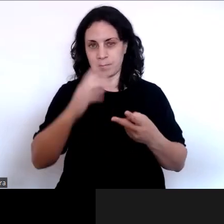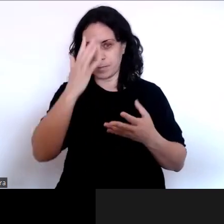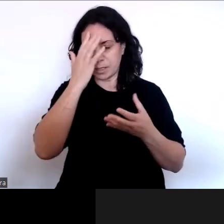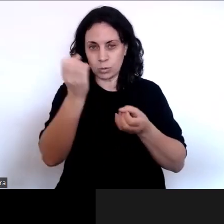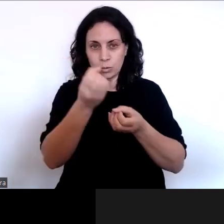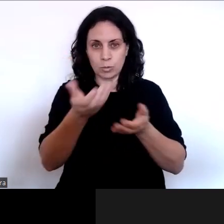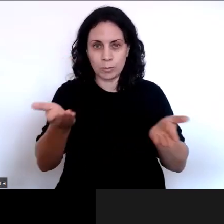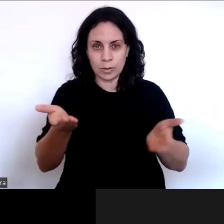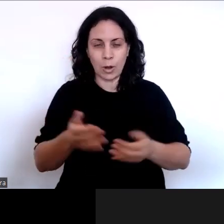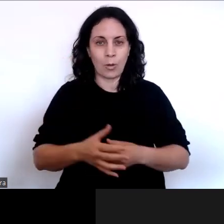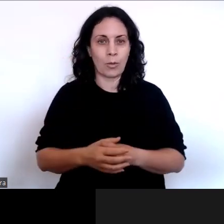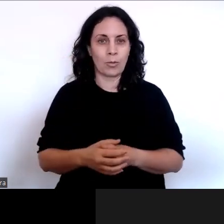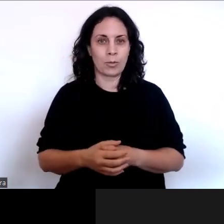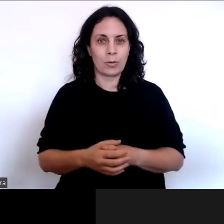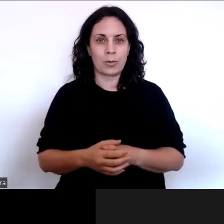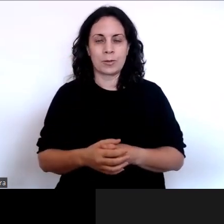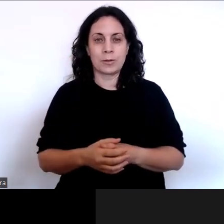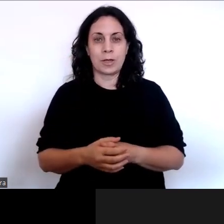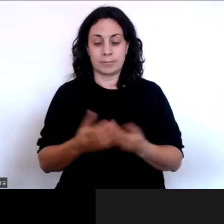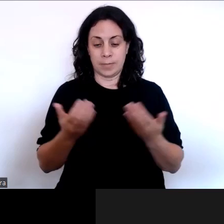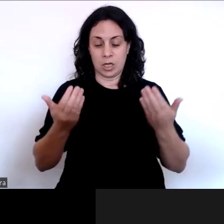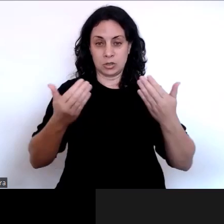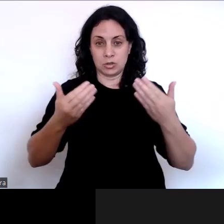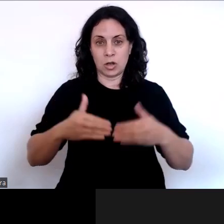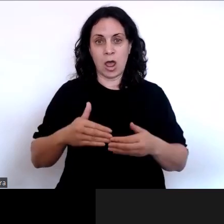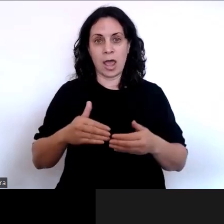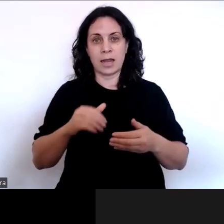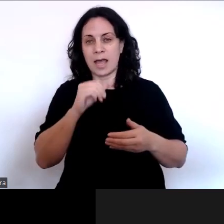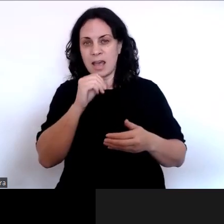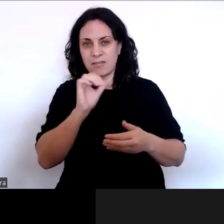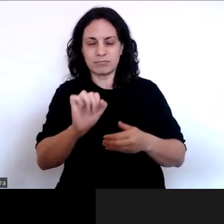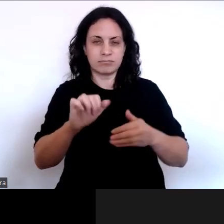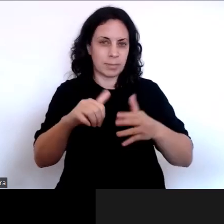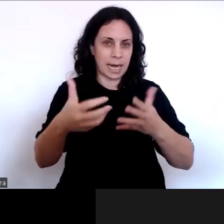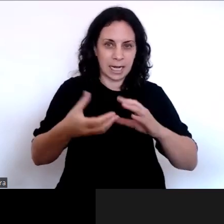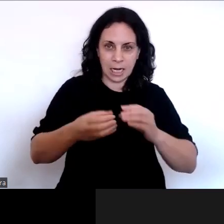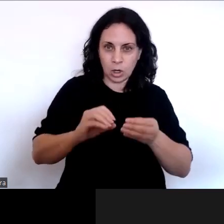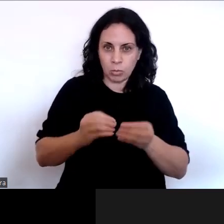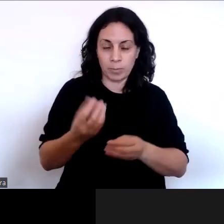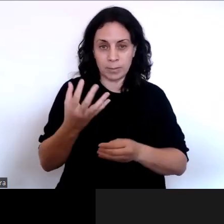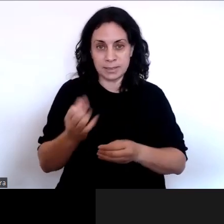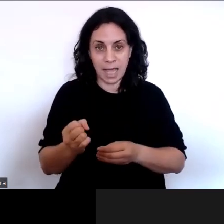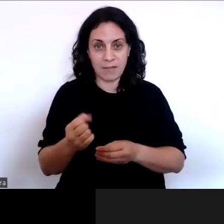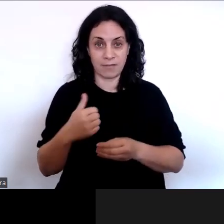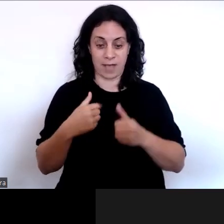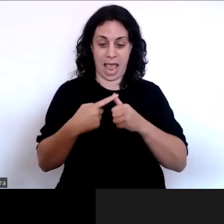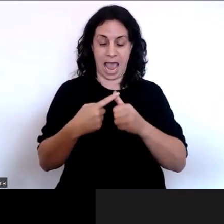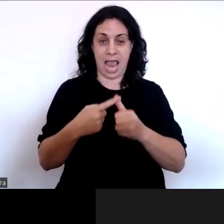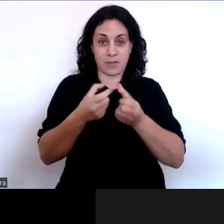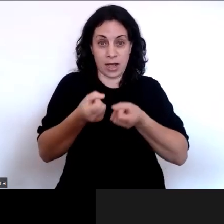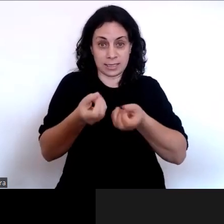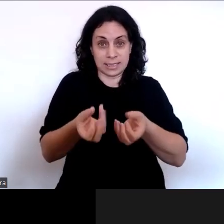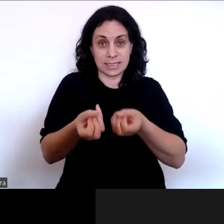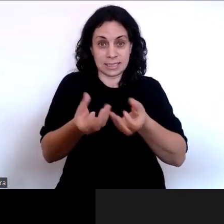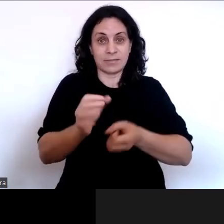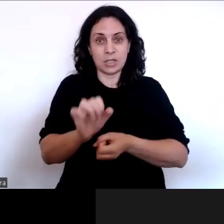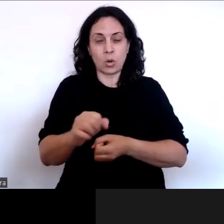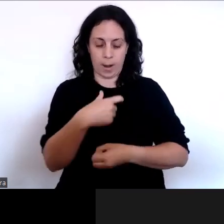aren't able to offer legal advice or to respond to questions about your personal circumstances.